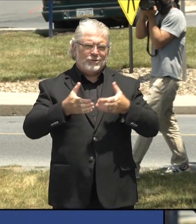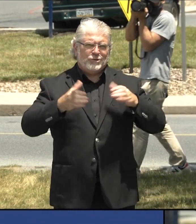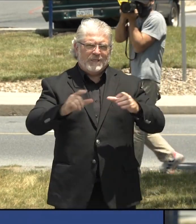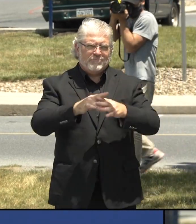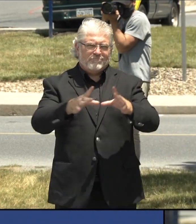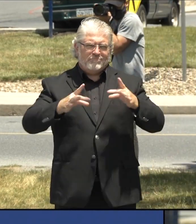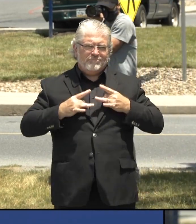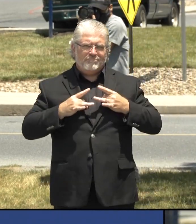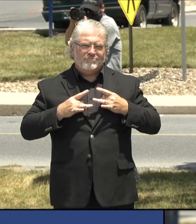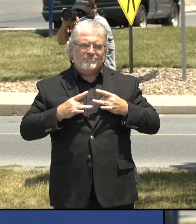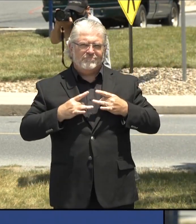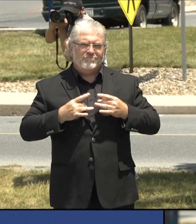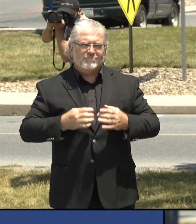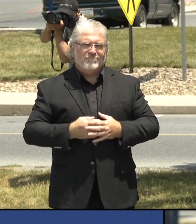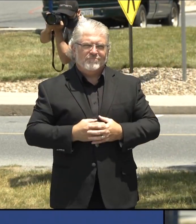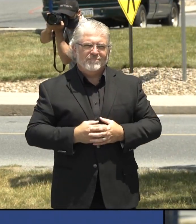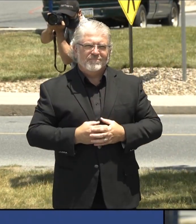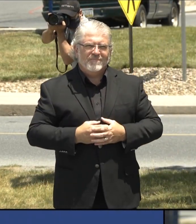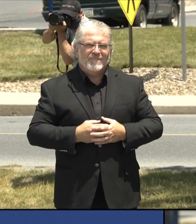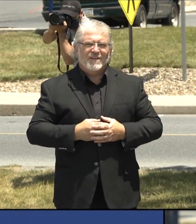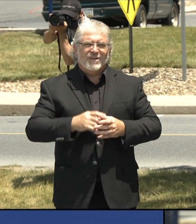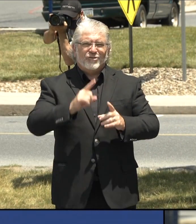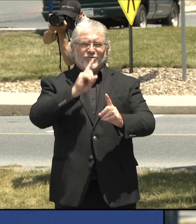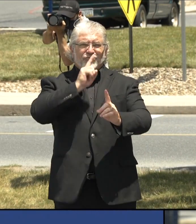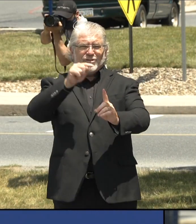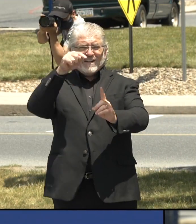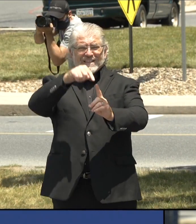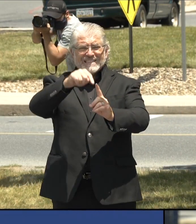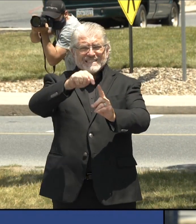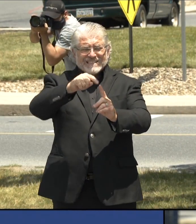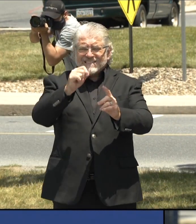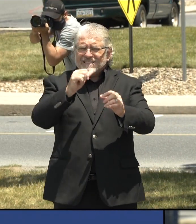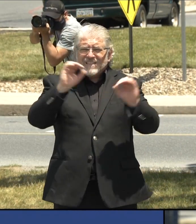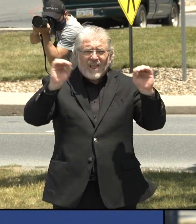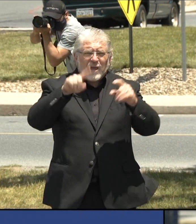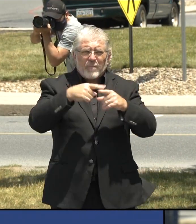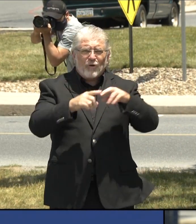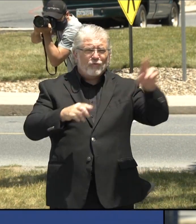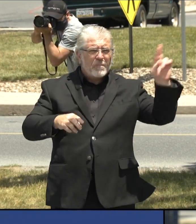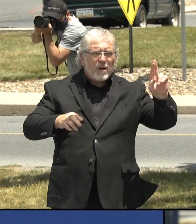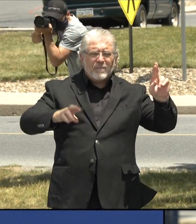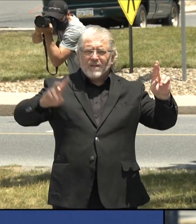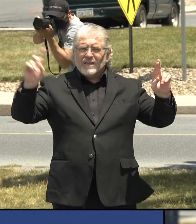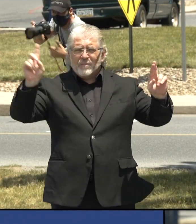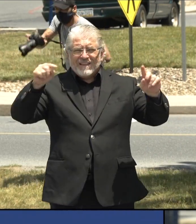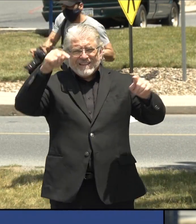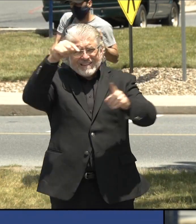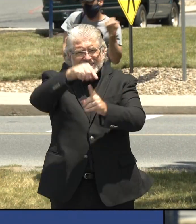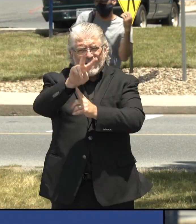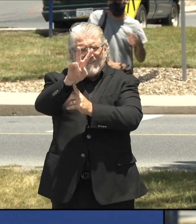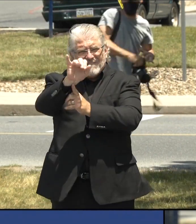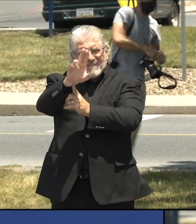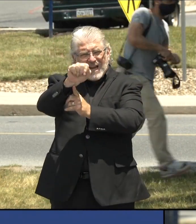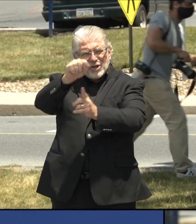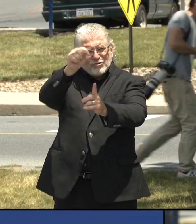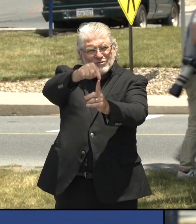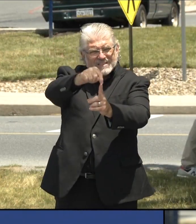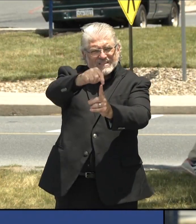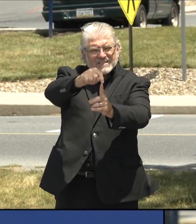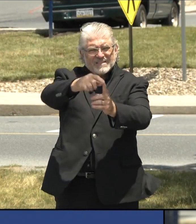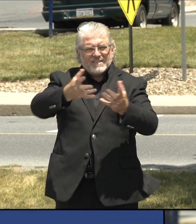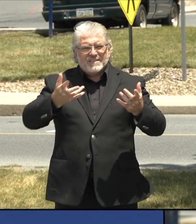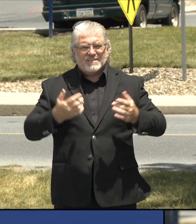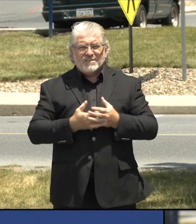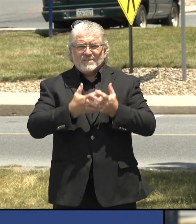not a Republican or Democrat serve like I keep saying the analogy of stop signs. So much of what we do in life is to